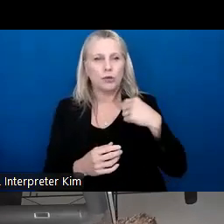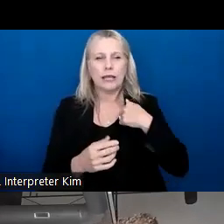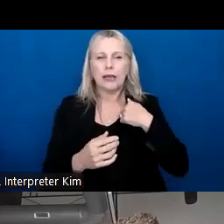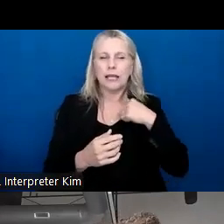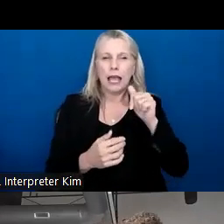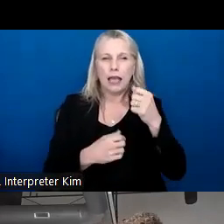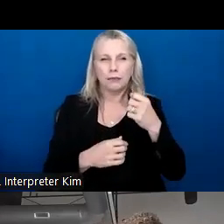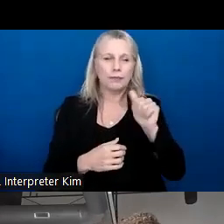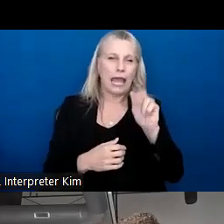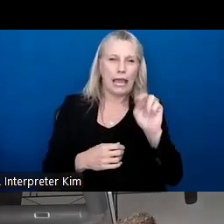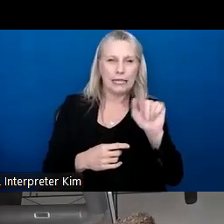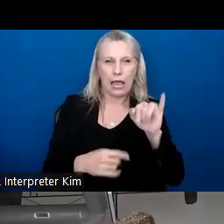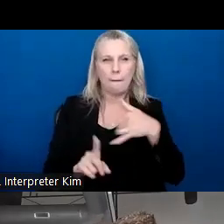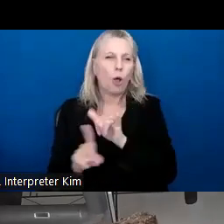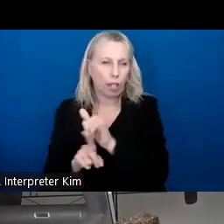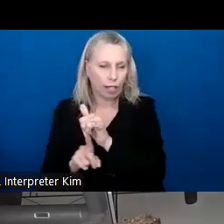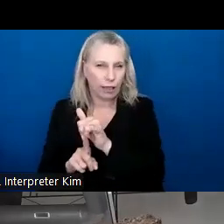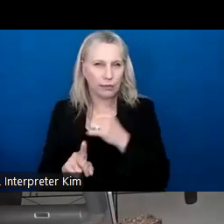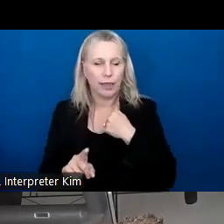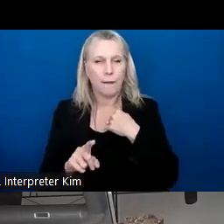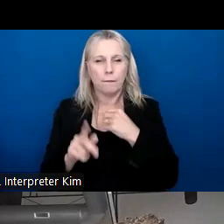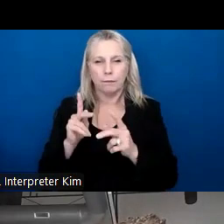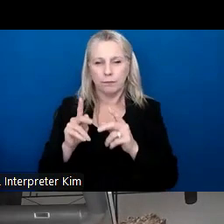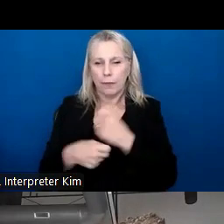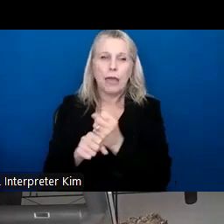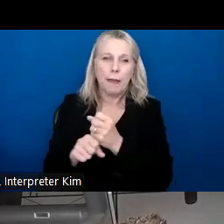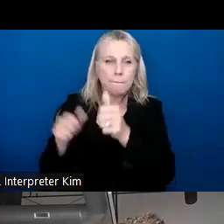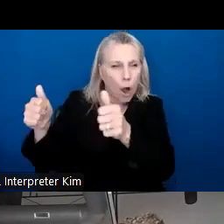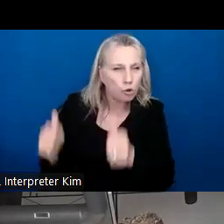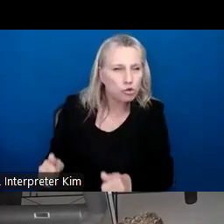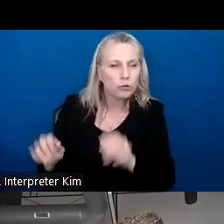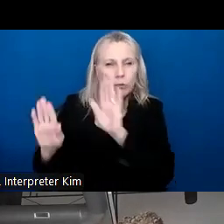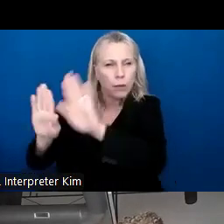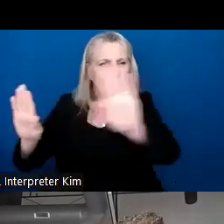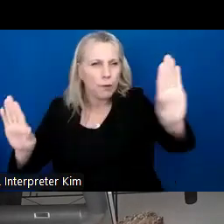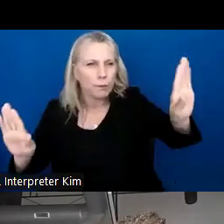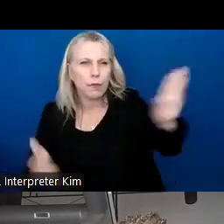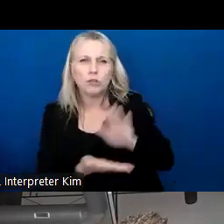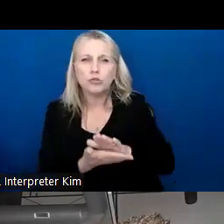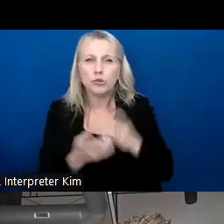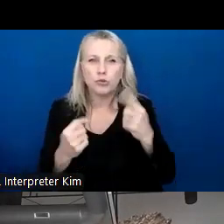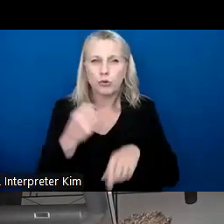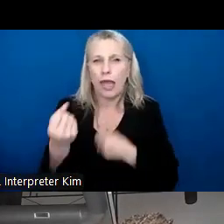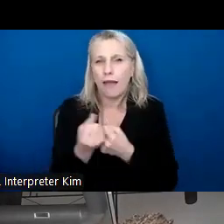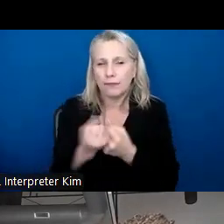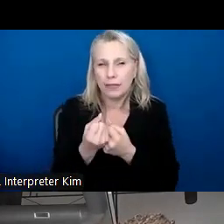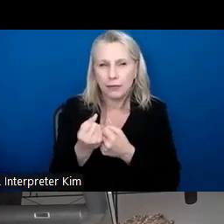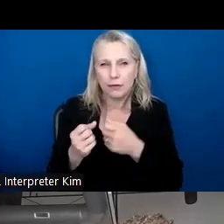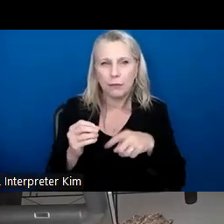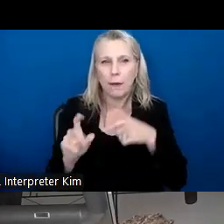posters and hung them up around the school, um, and tried to advocate for, um, bullying in their school.